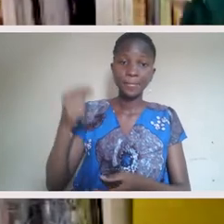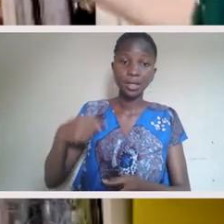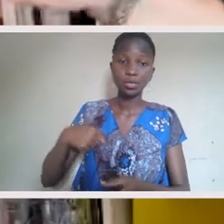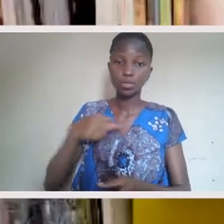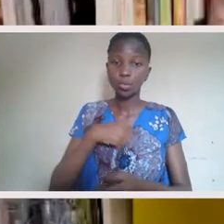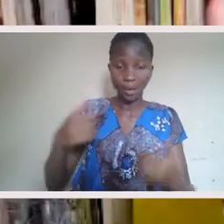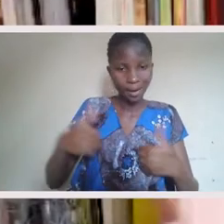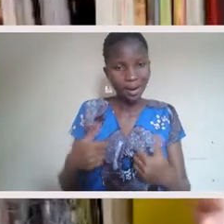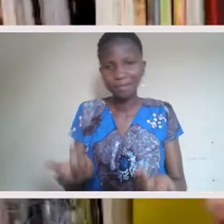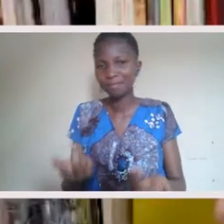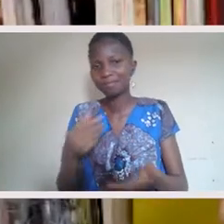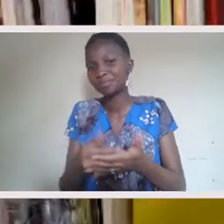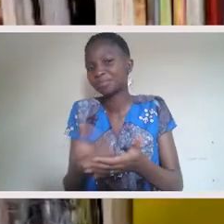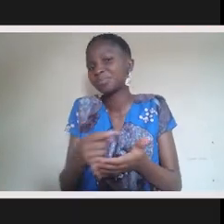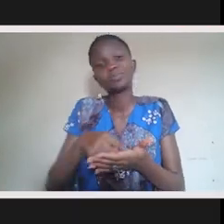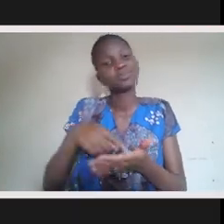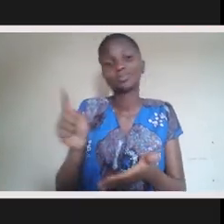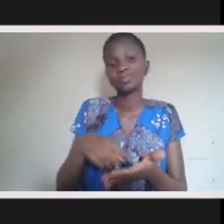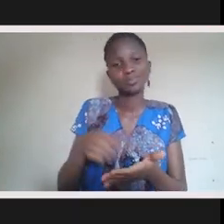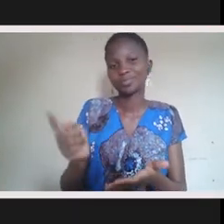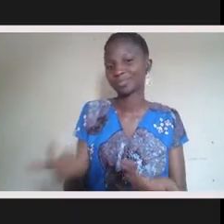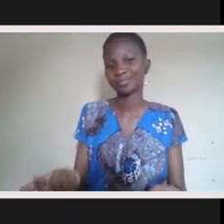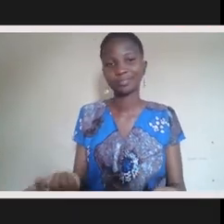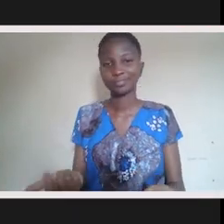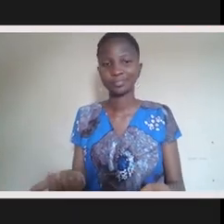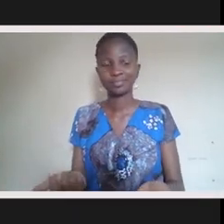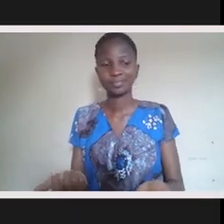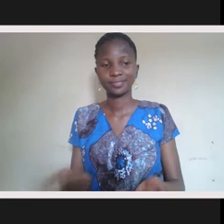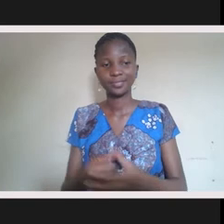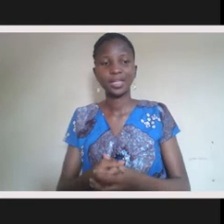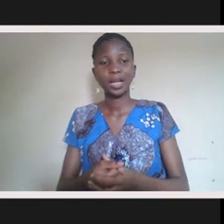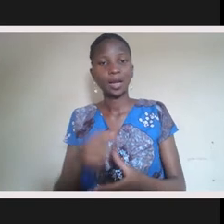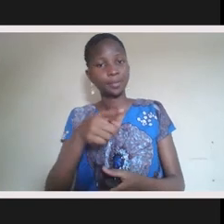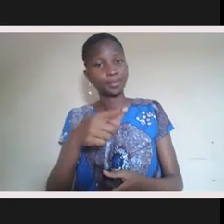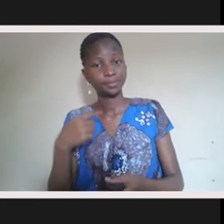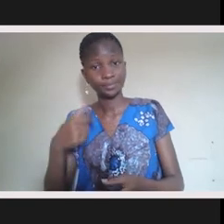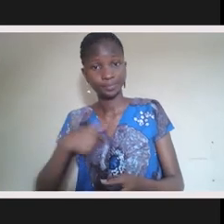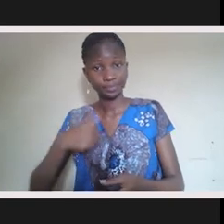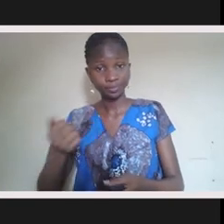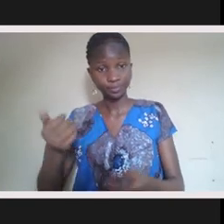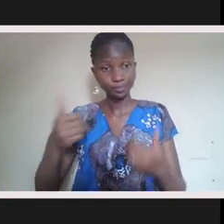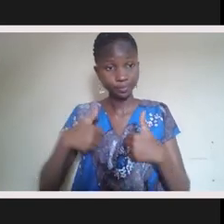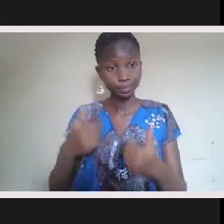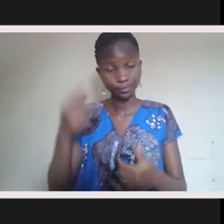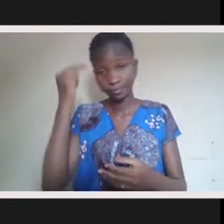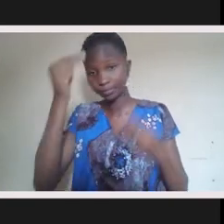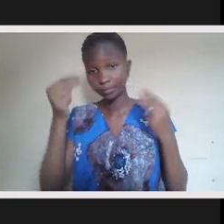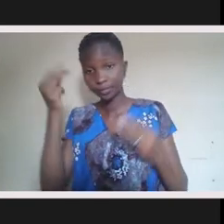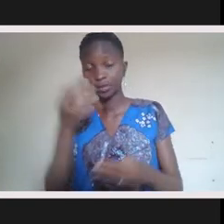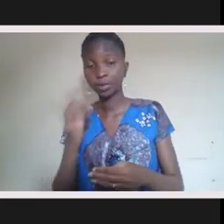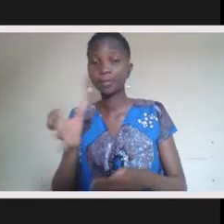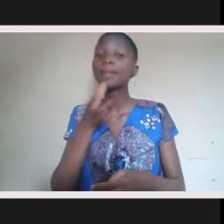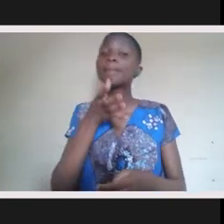vegetable as a substitute. I mean, I literally have vivid memories of my mother. She was an